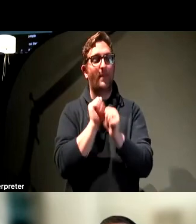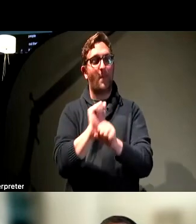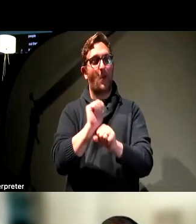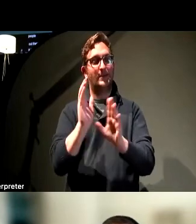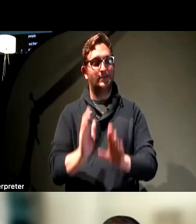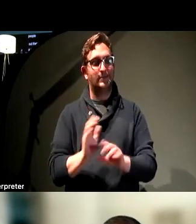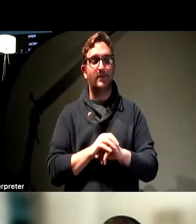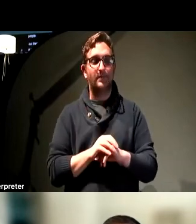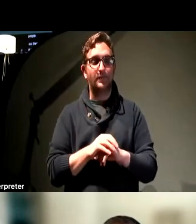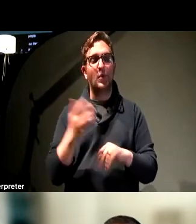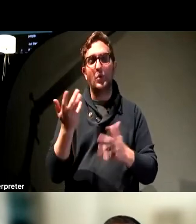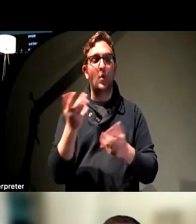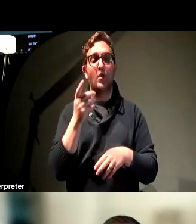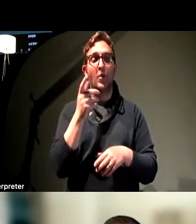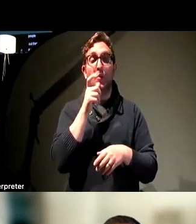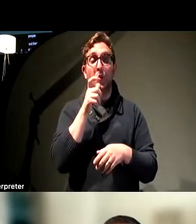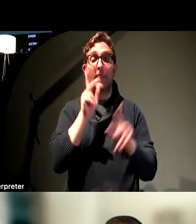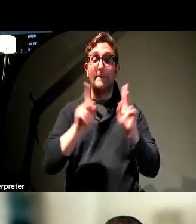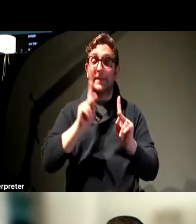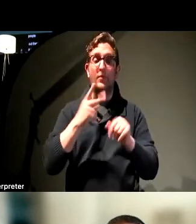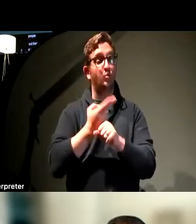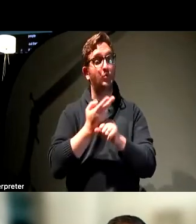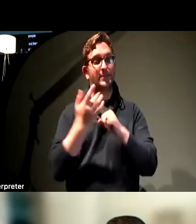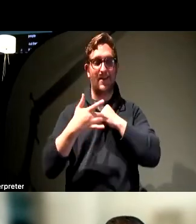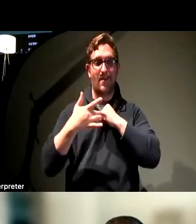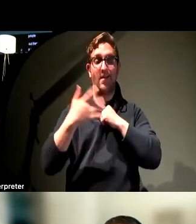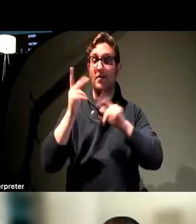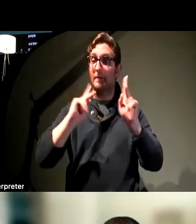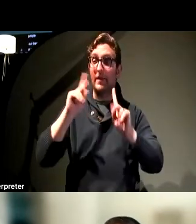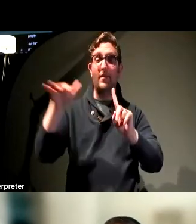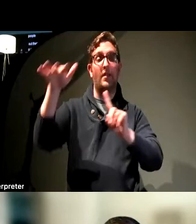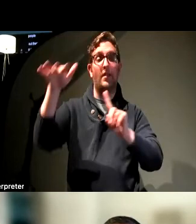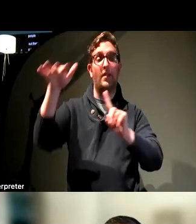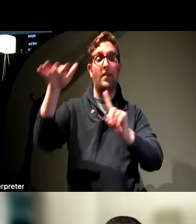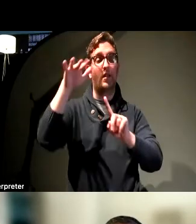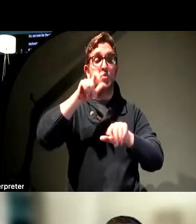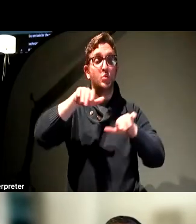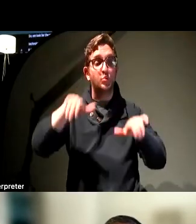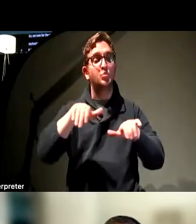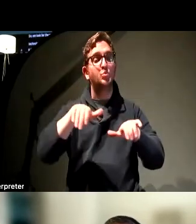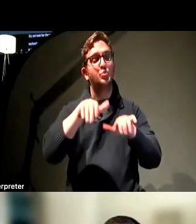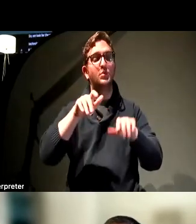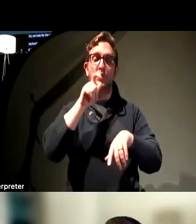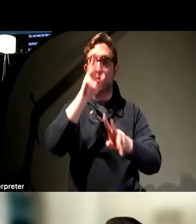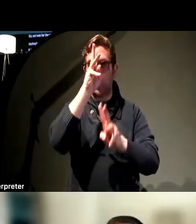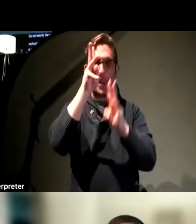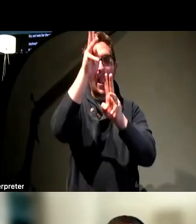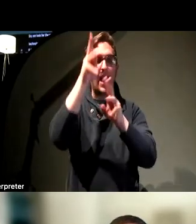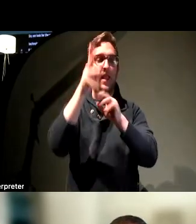who do technology, the doers that create. Many of you may well be one of the doers who creates and